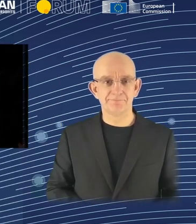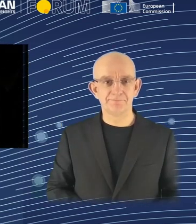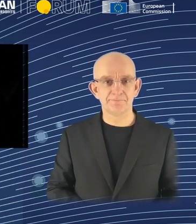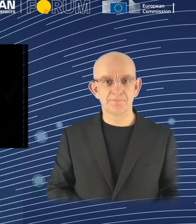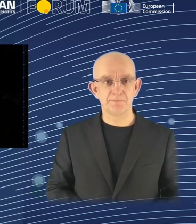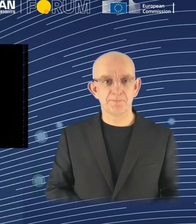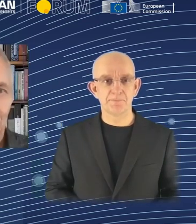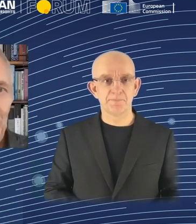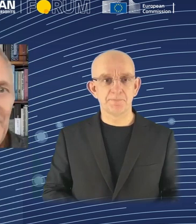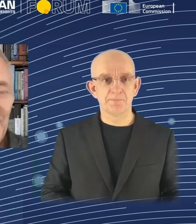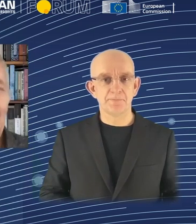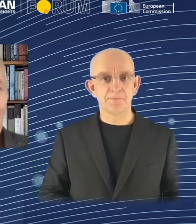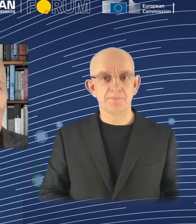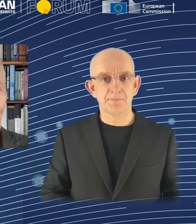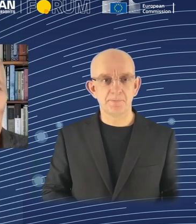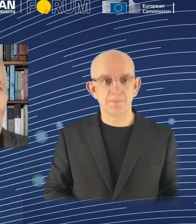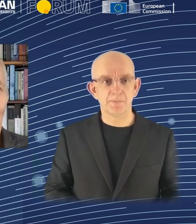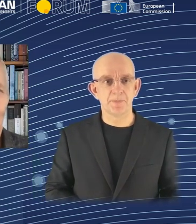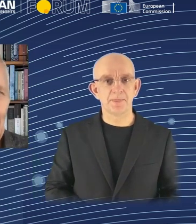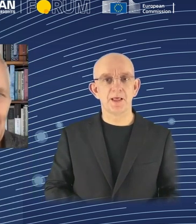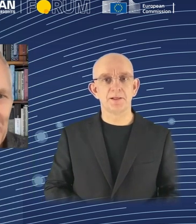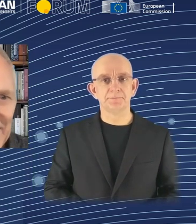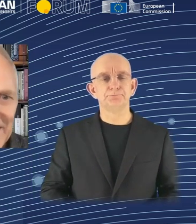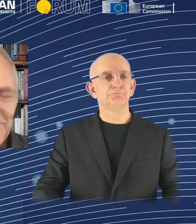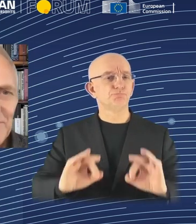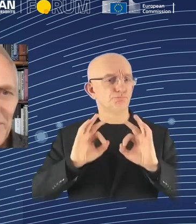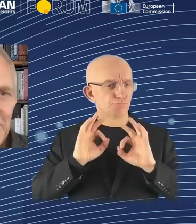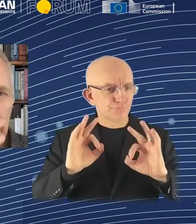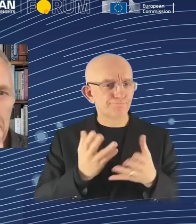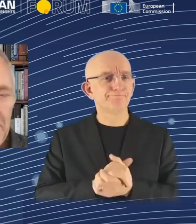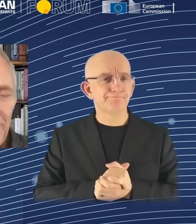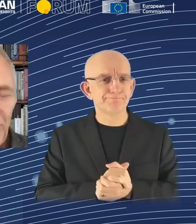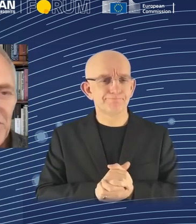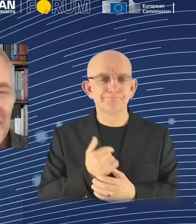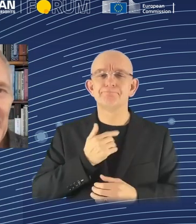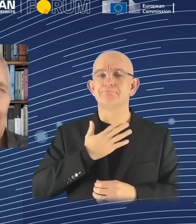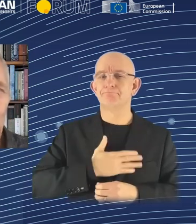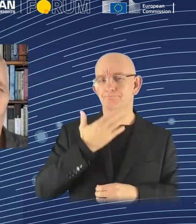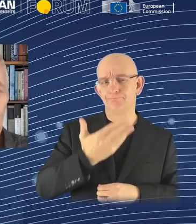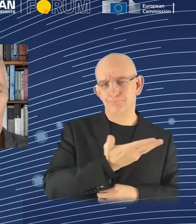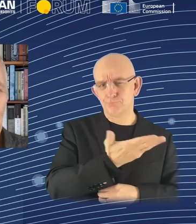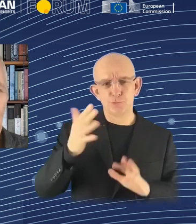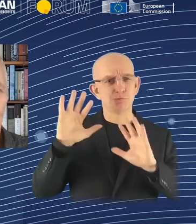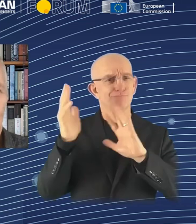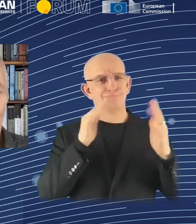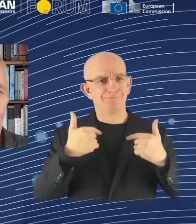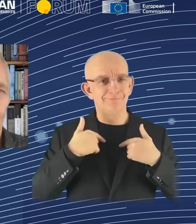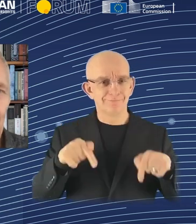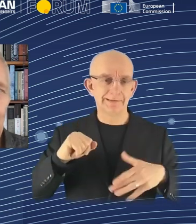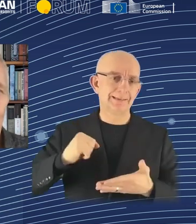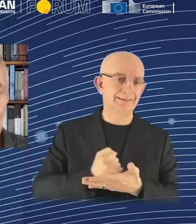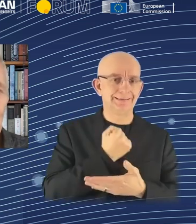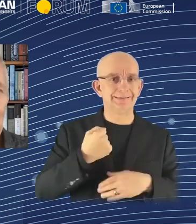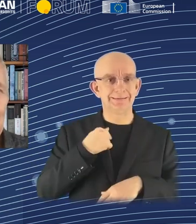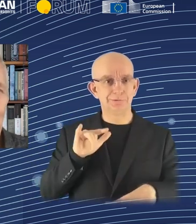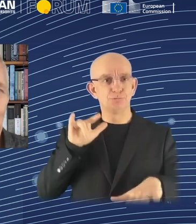All right. Thank you very much. So unfortunately, I am doing this without controlling